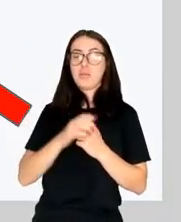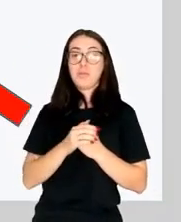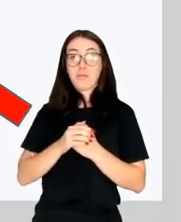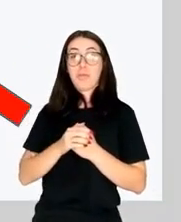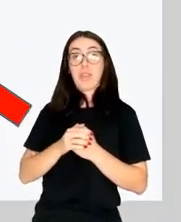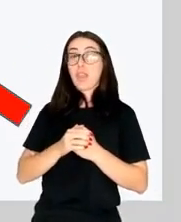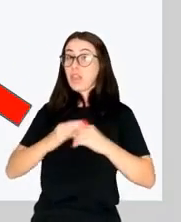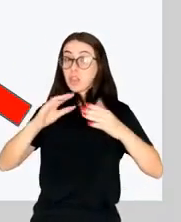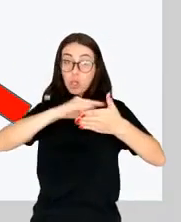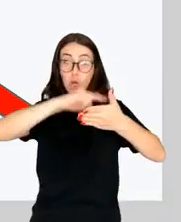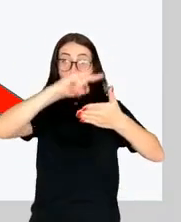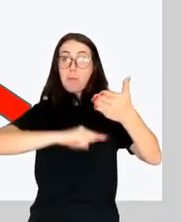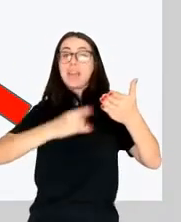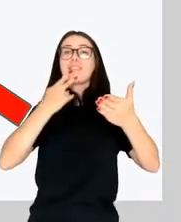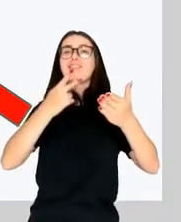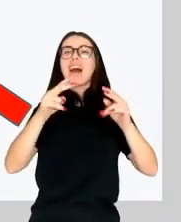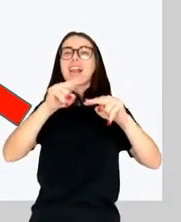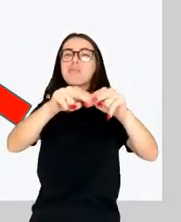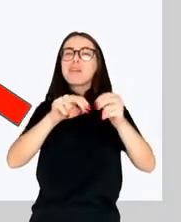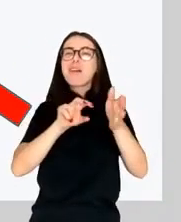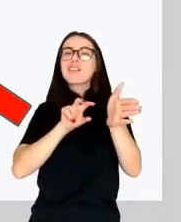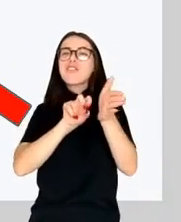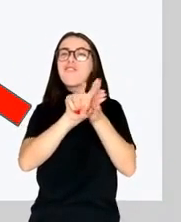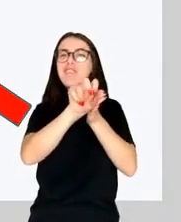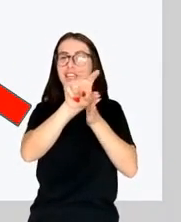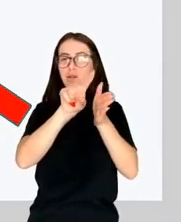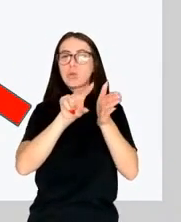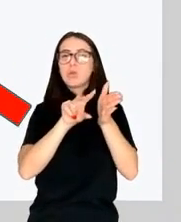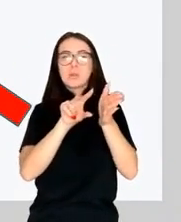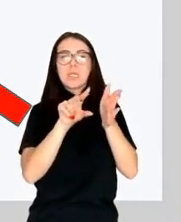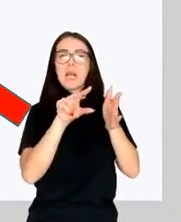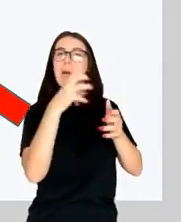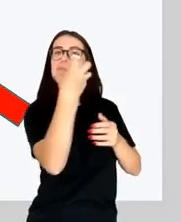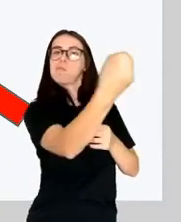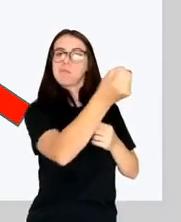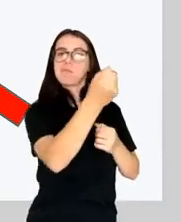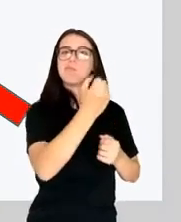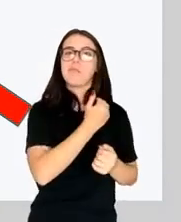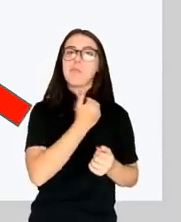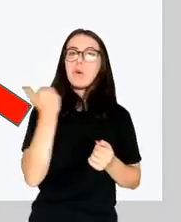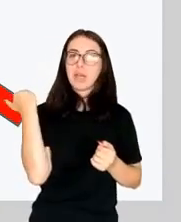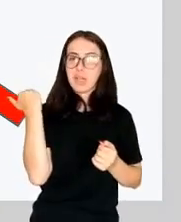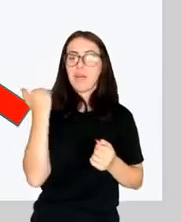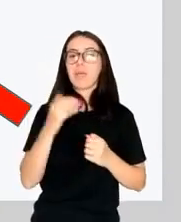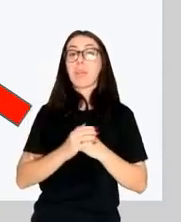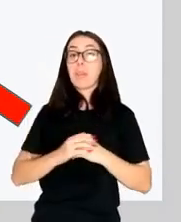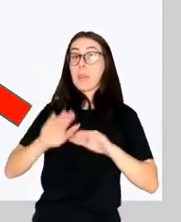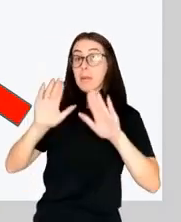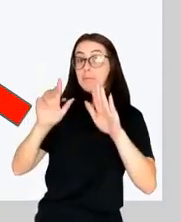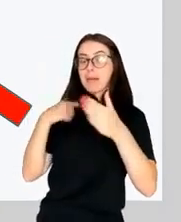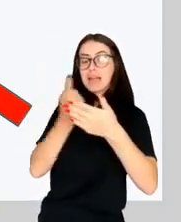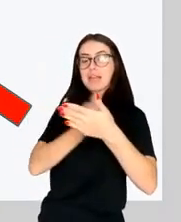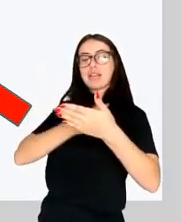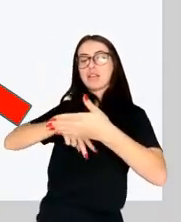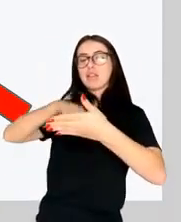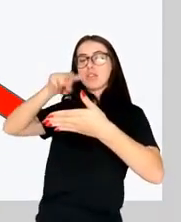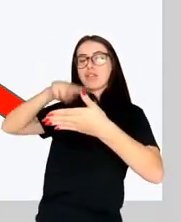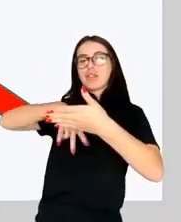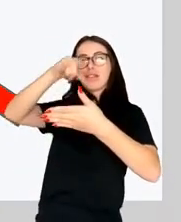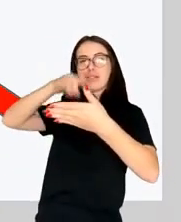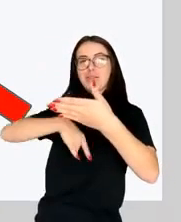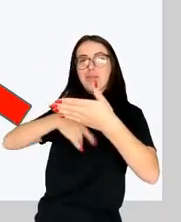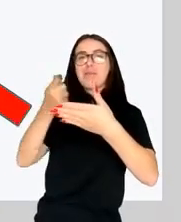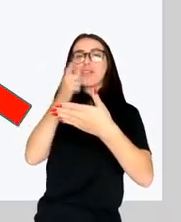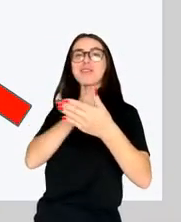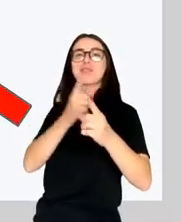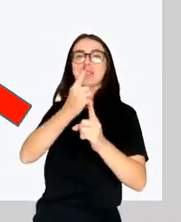entities that had been extracted from the documents, we immediately got the subset of documents containing Oswald. But the system